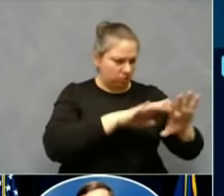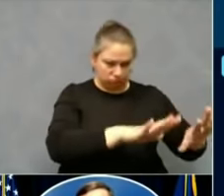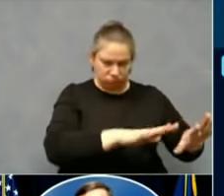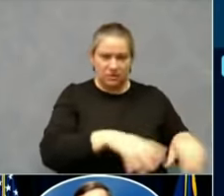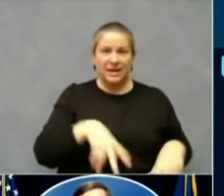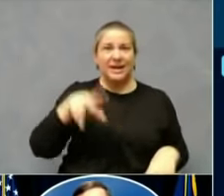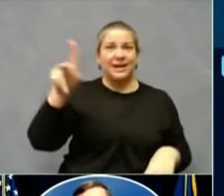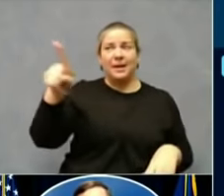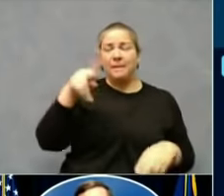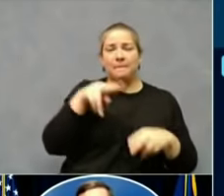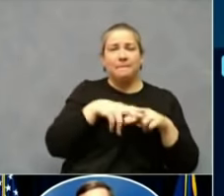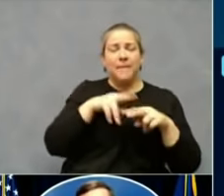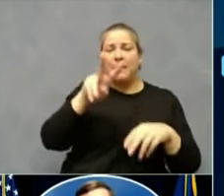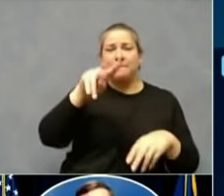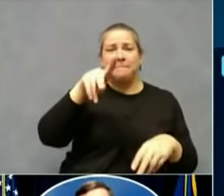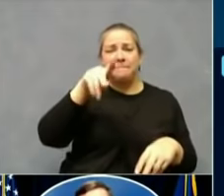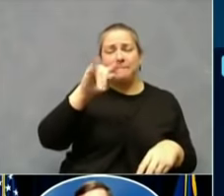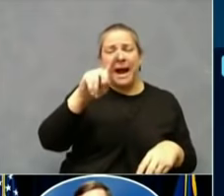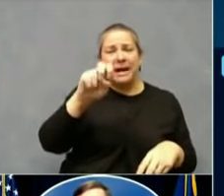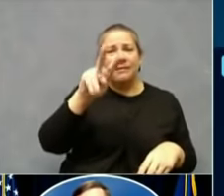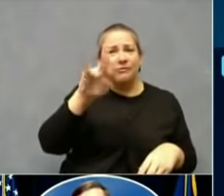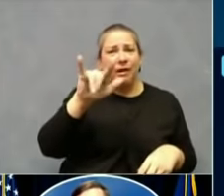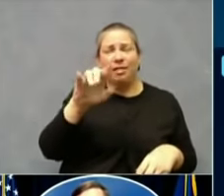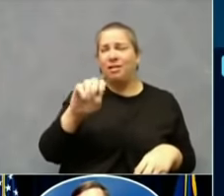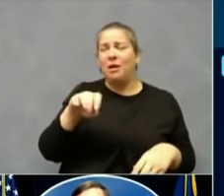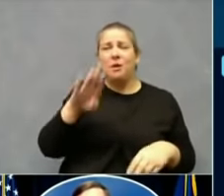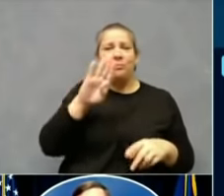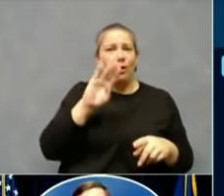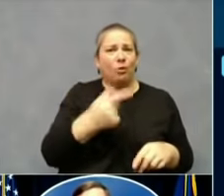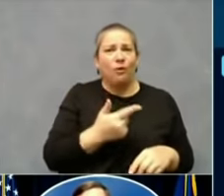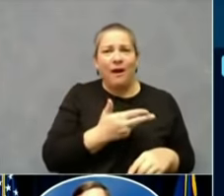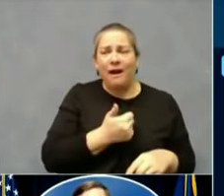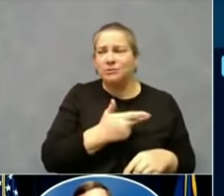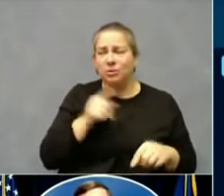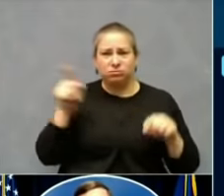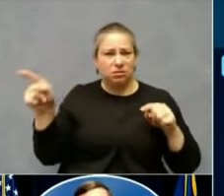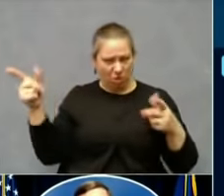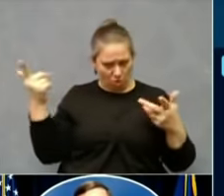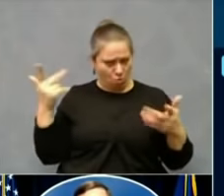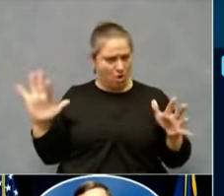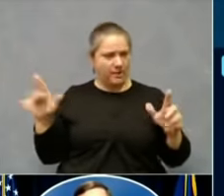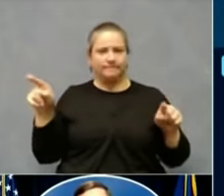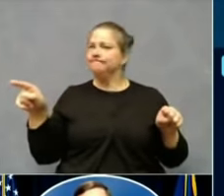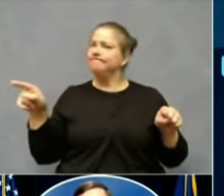Bowling Green hospital system telling you that they are already struggling.